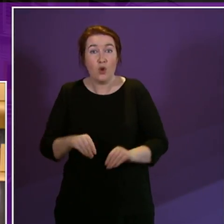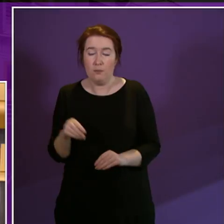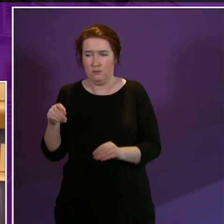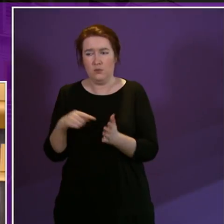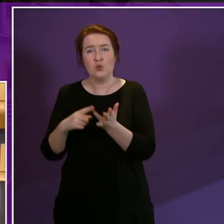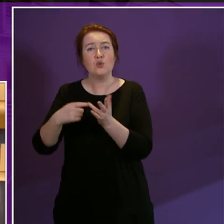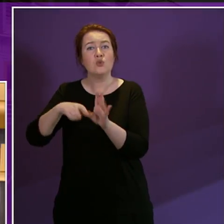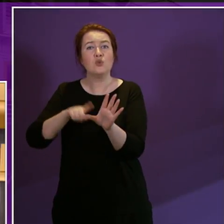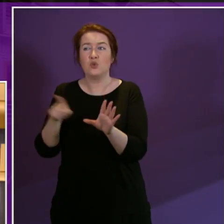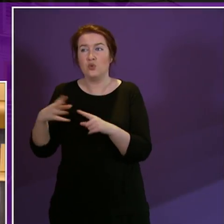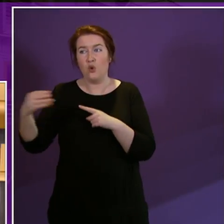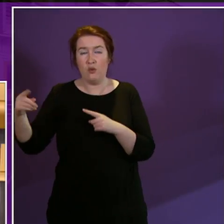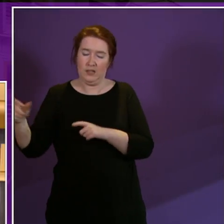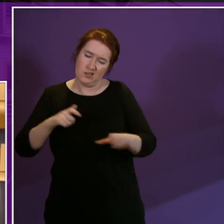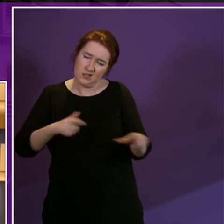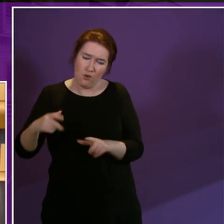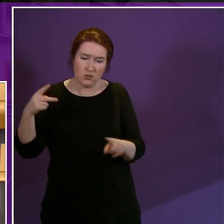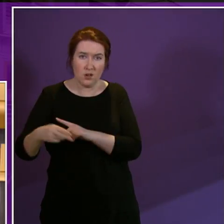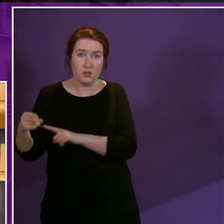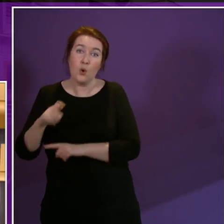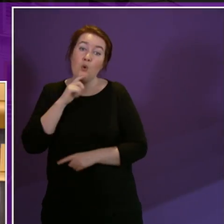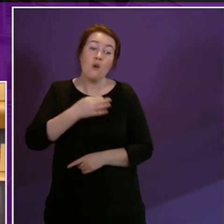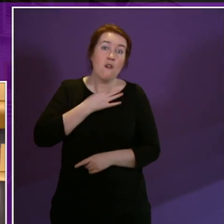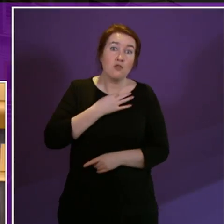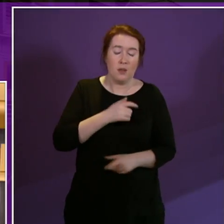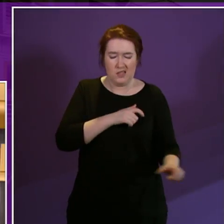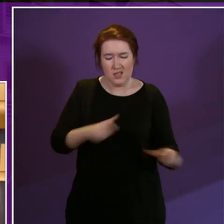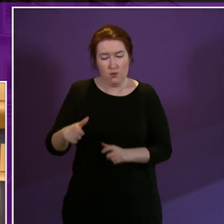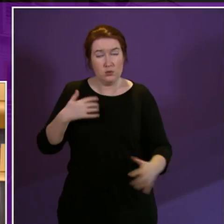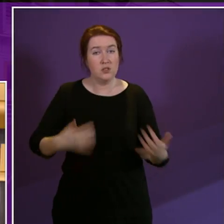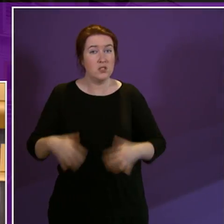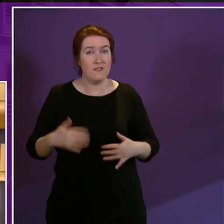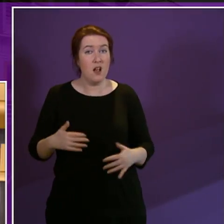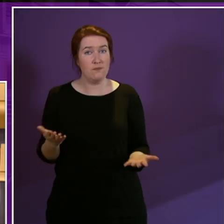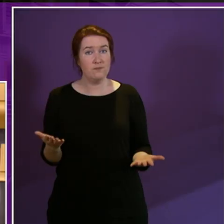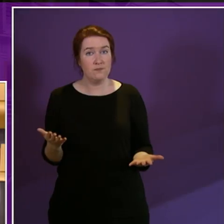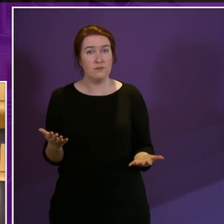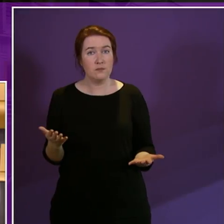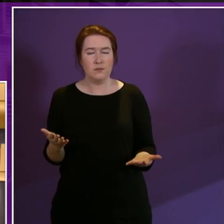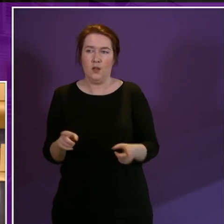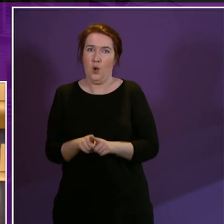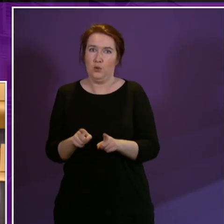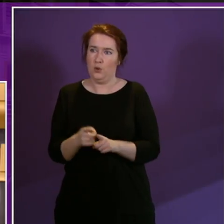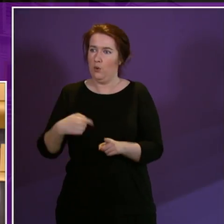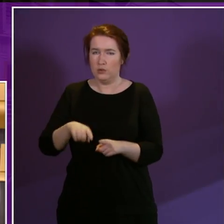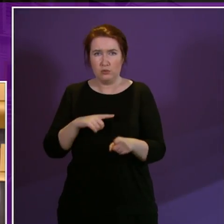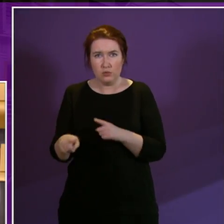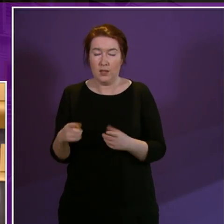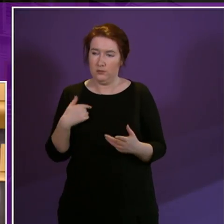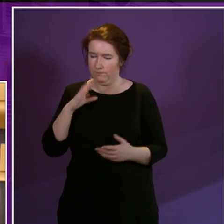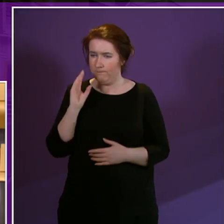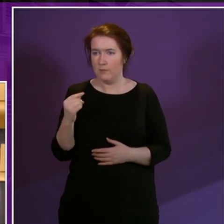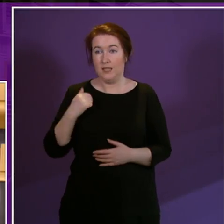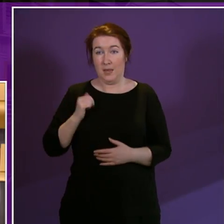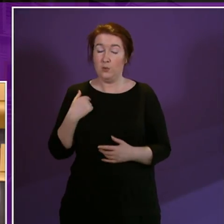and the most vulnerable will continue to suffer. And rightly, expectation is building once again that we'll take different